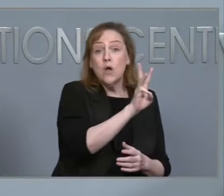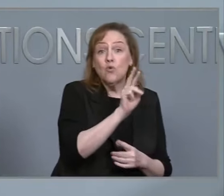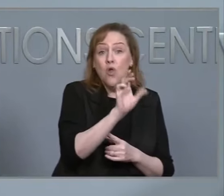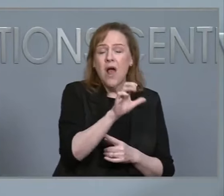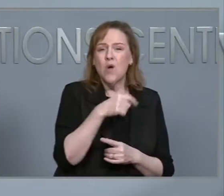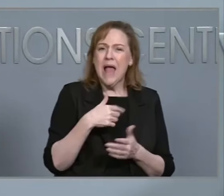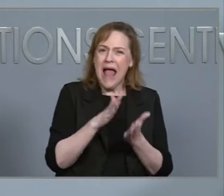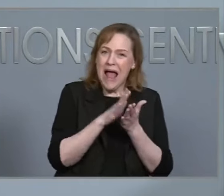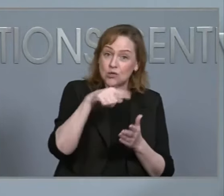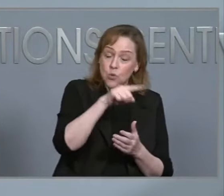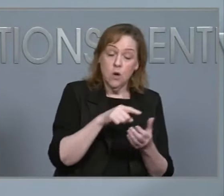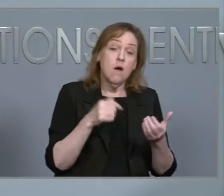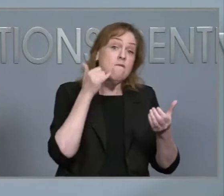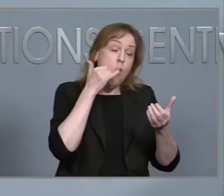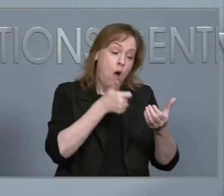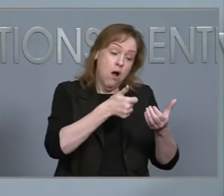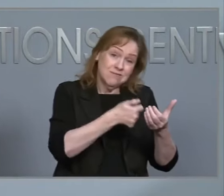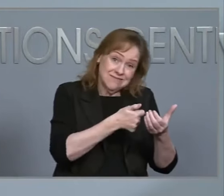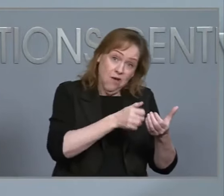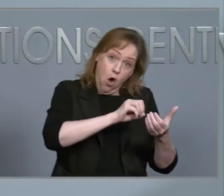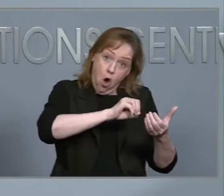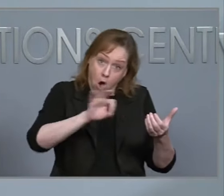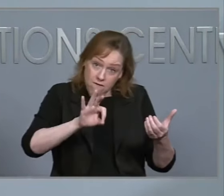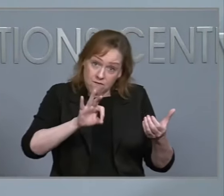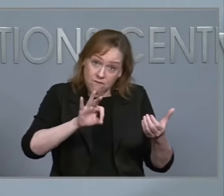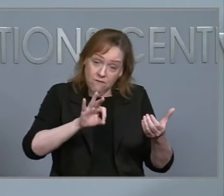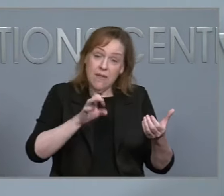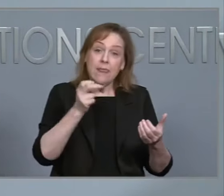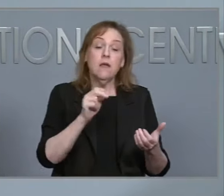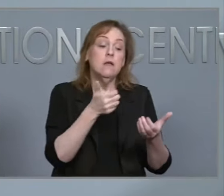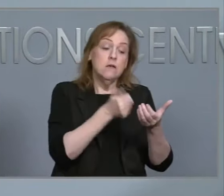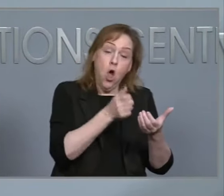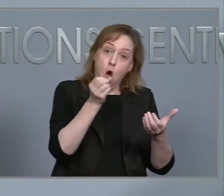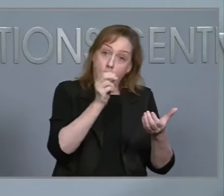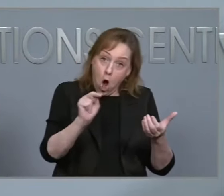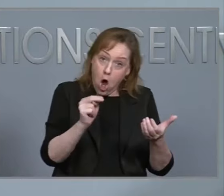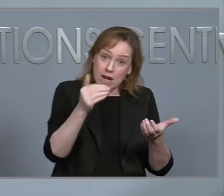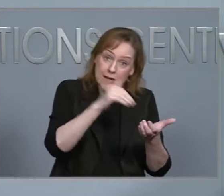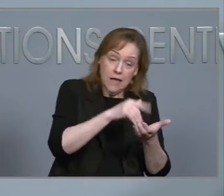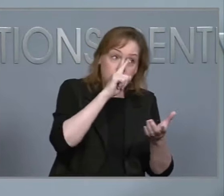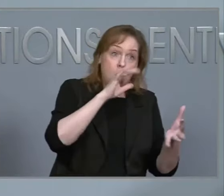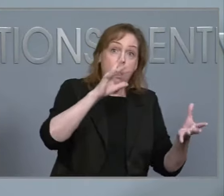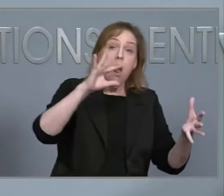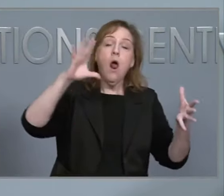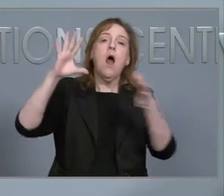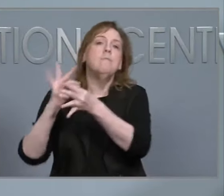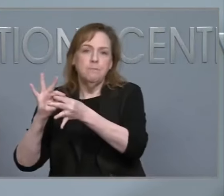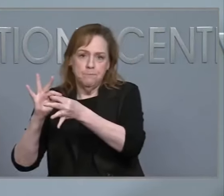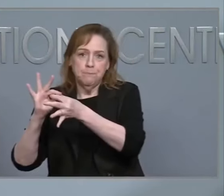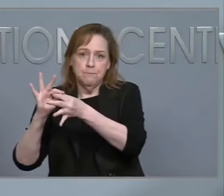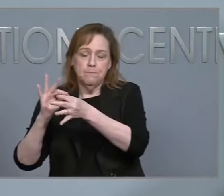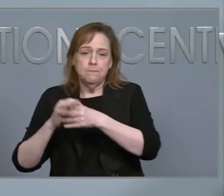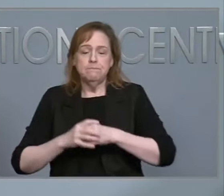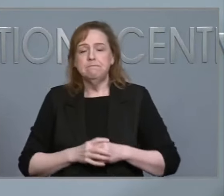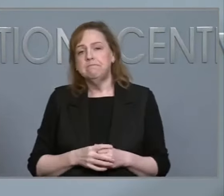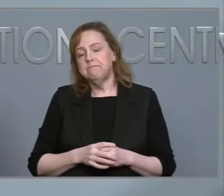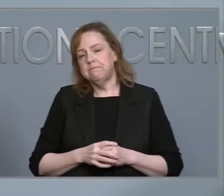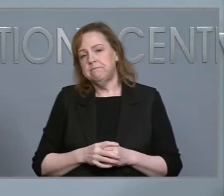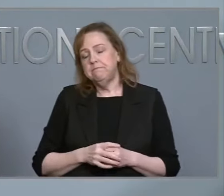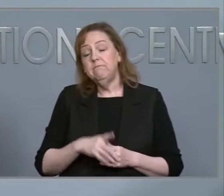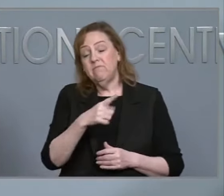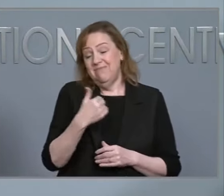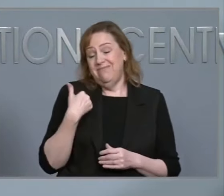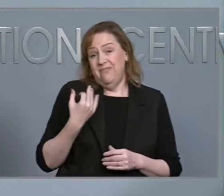and turn them back on periodically to allow the phone to connect to a network. On Friday, our telecommunications partners